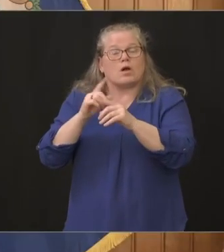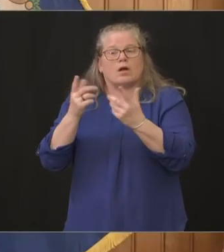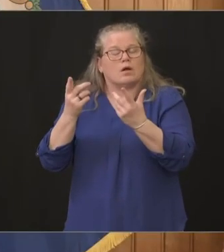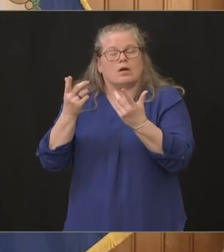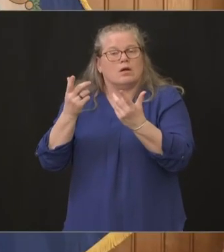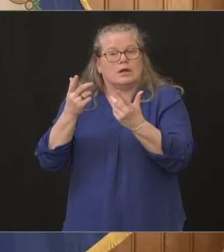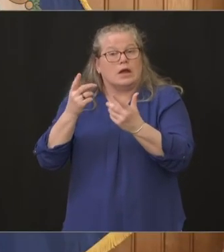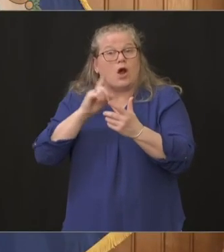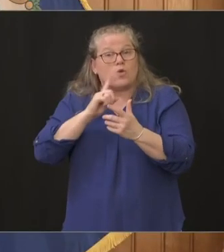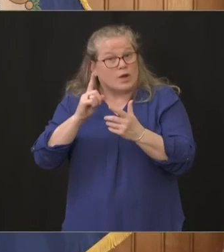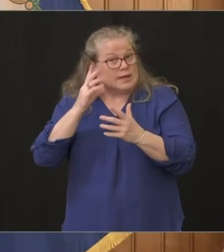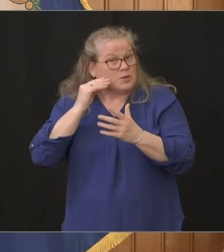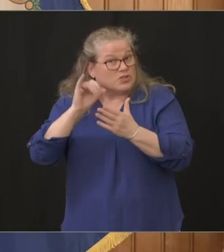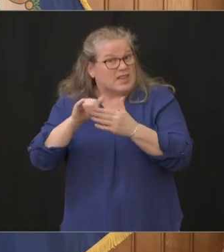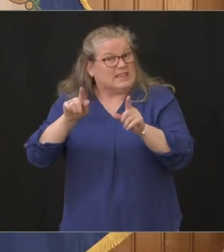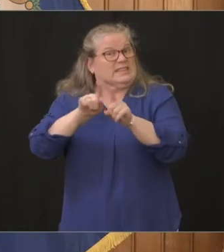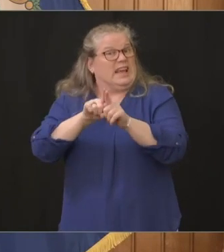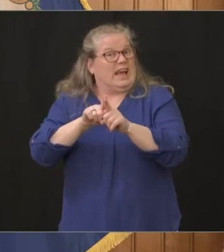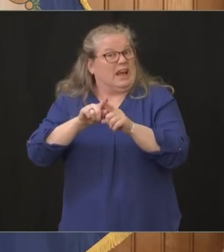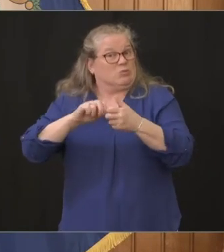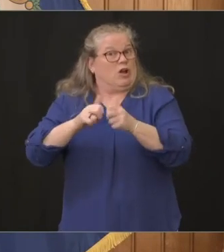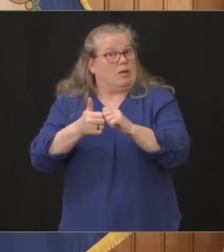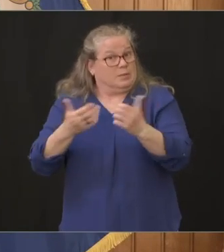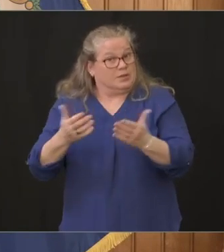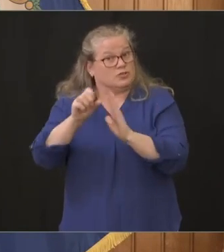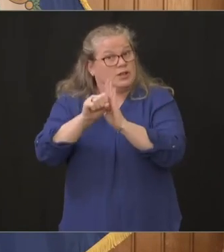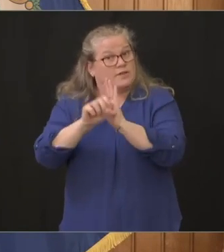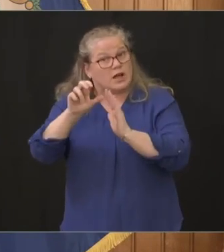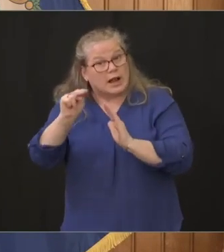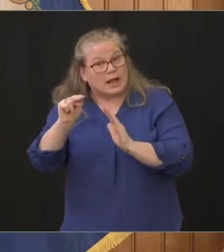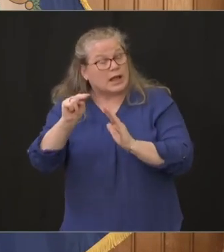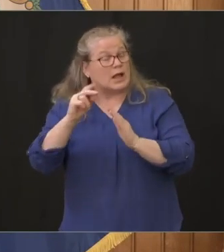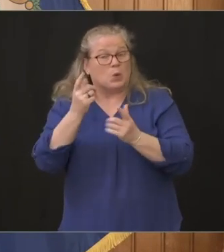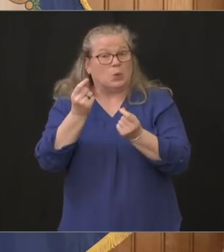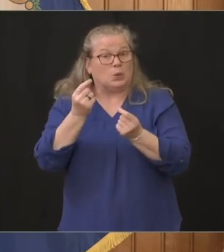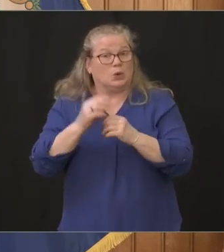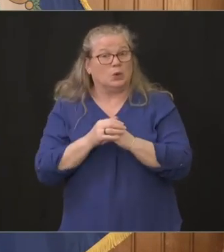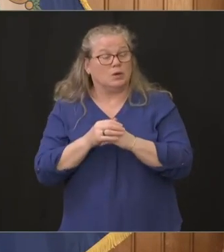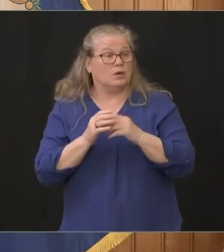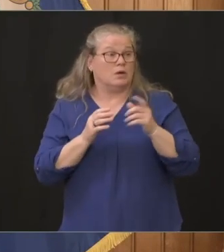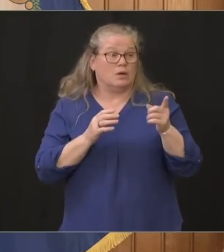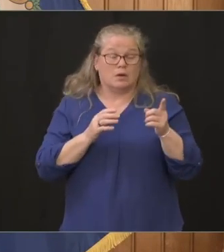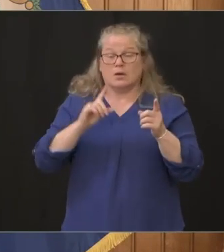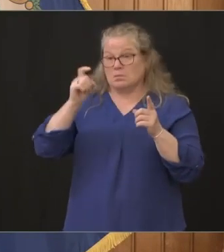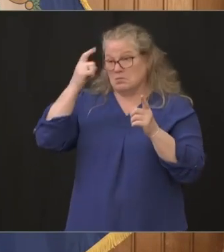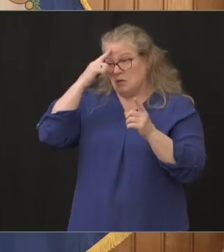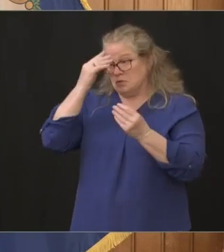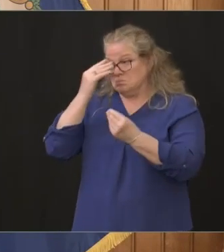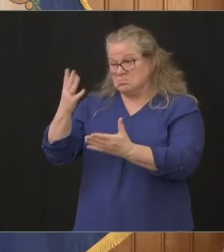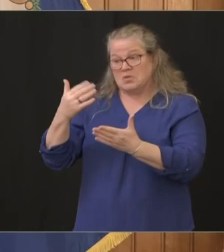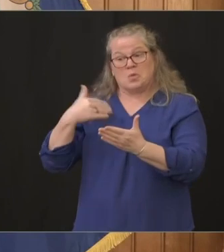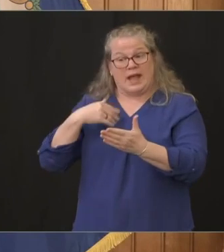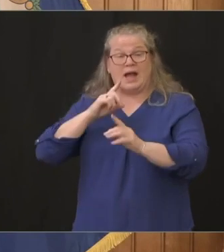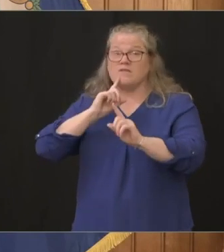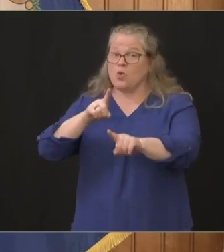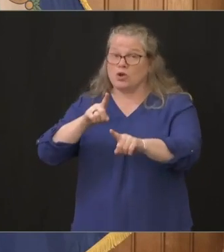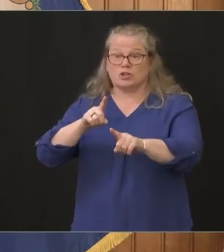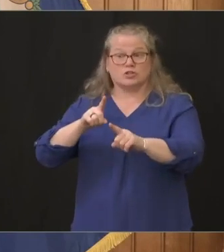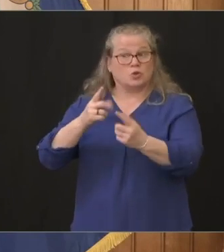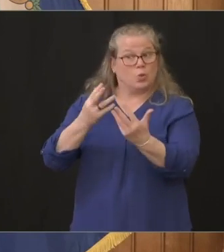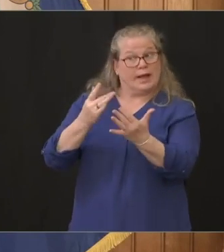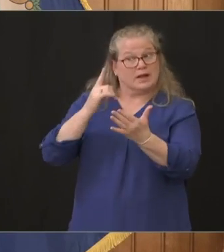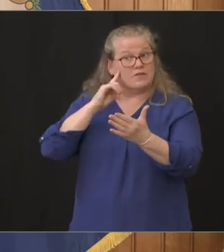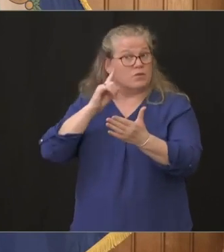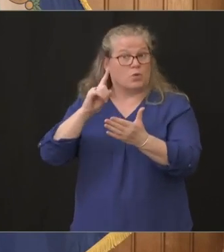here in the state and have you had to deal with that i can tell you we have orders that were scheduled for delivery um now